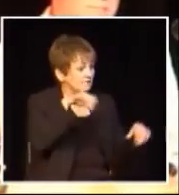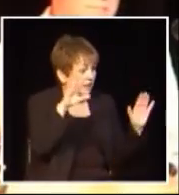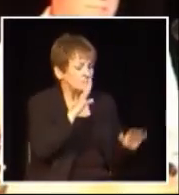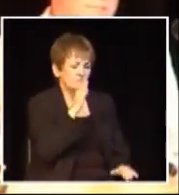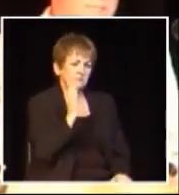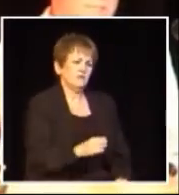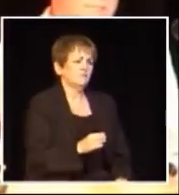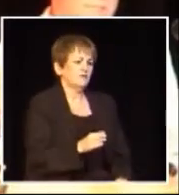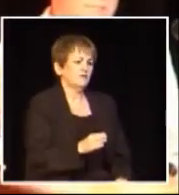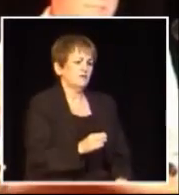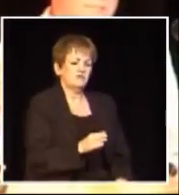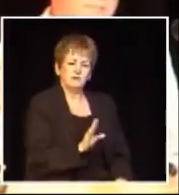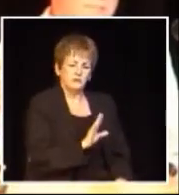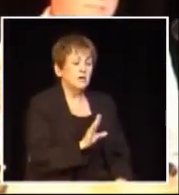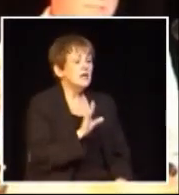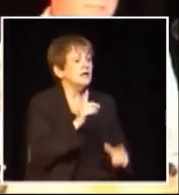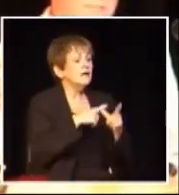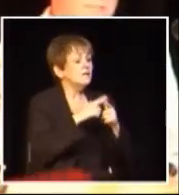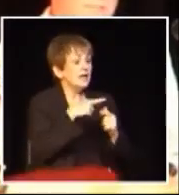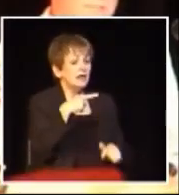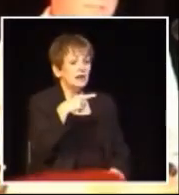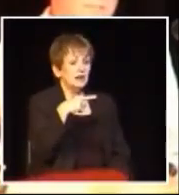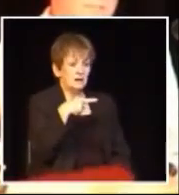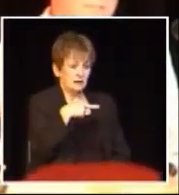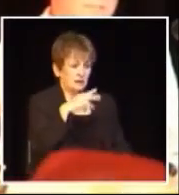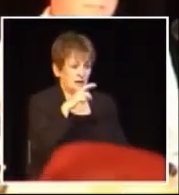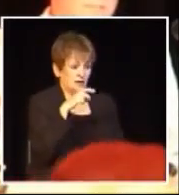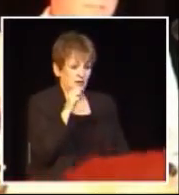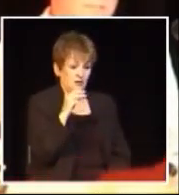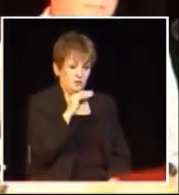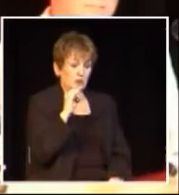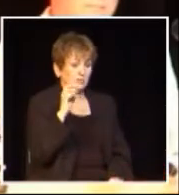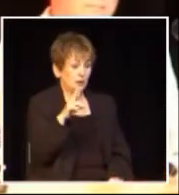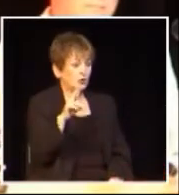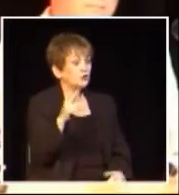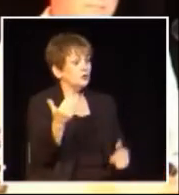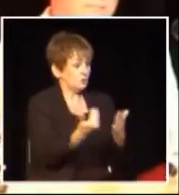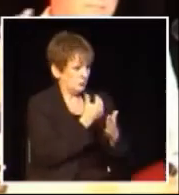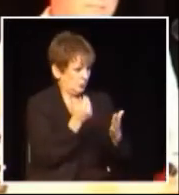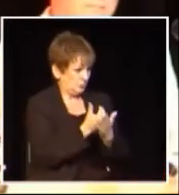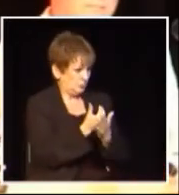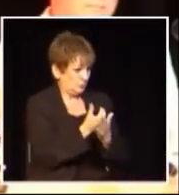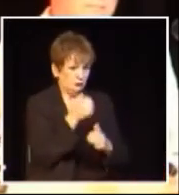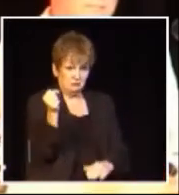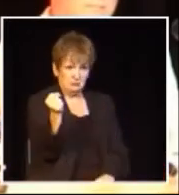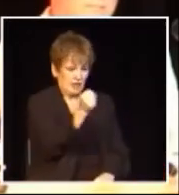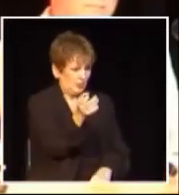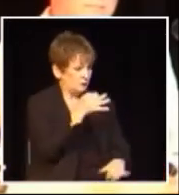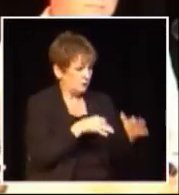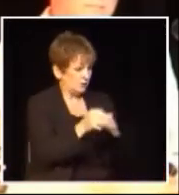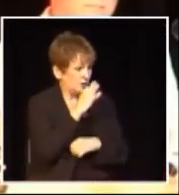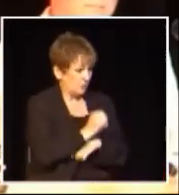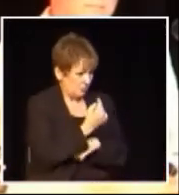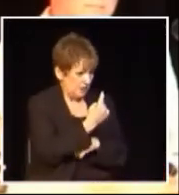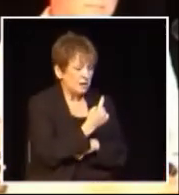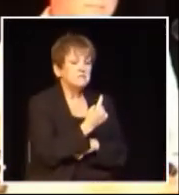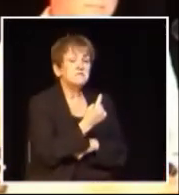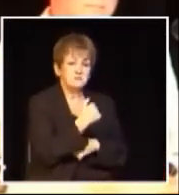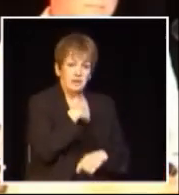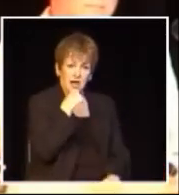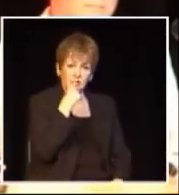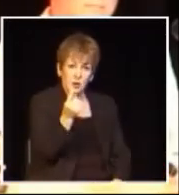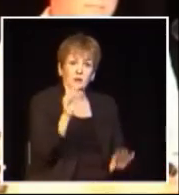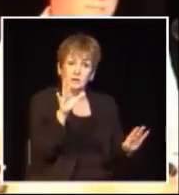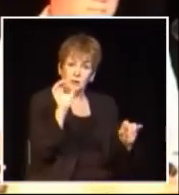happen we continued on we didn't give up so then the premier told me when I met the new premier look we're going to